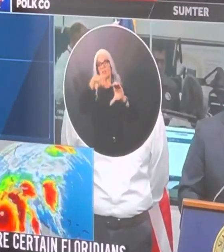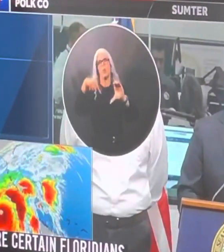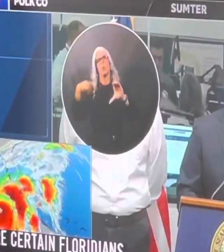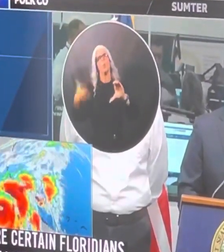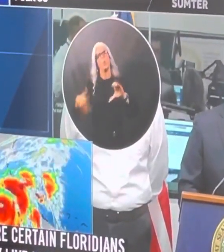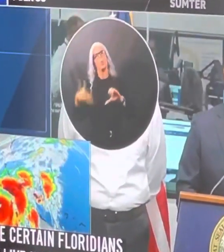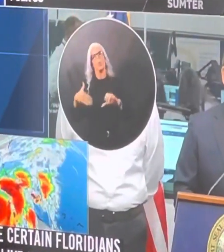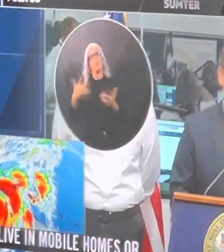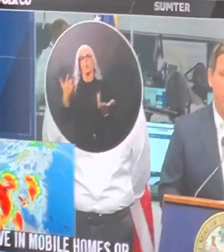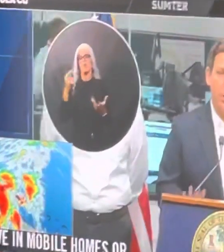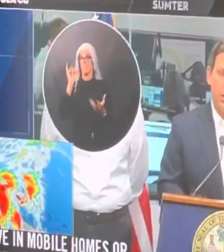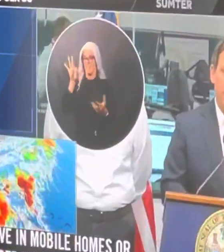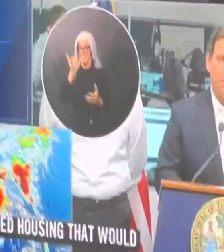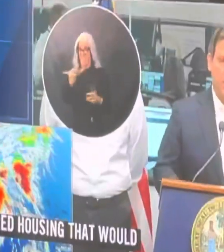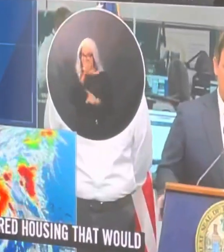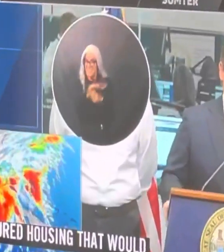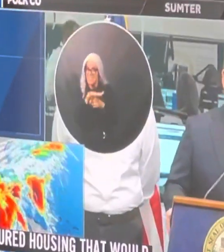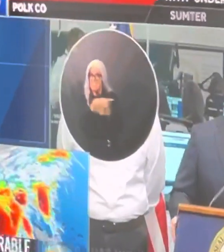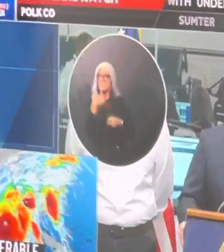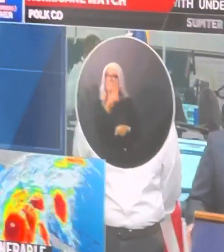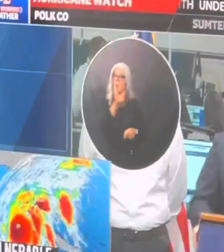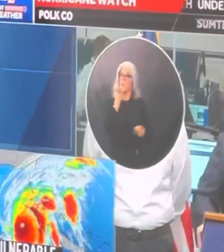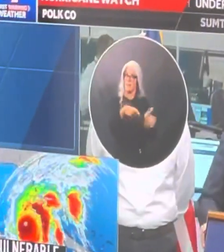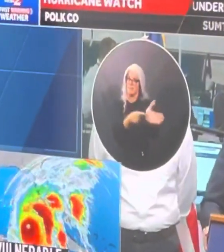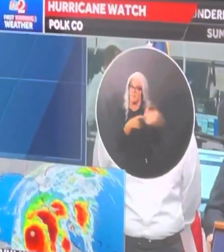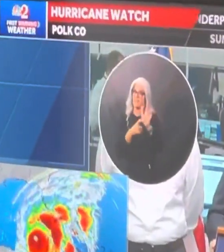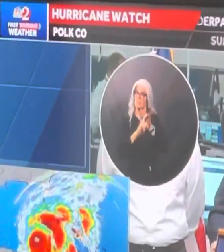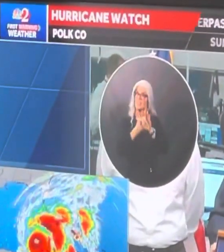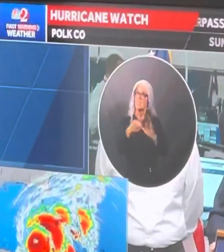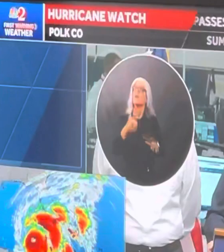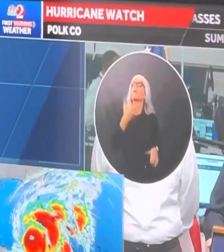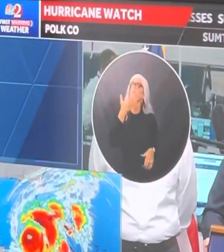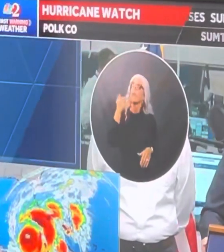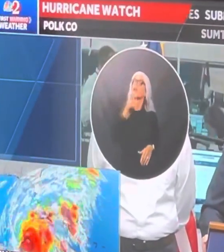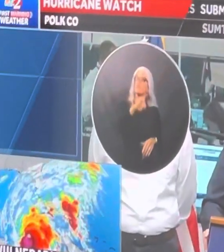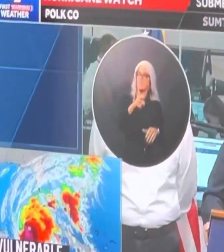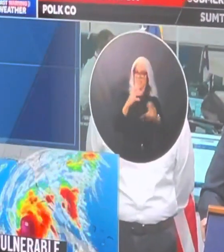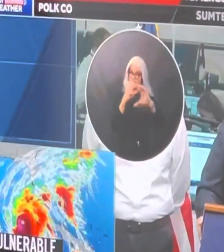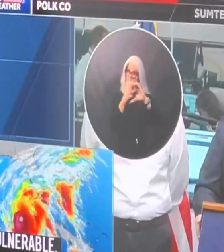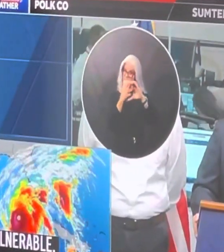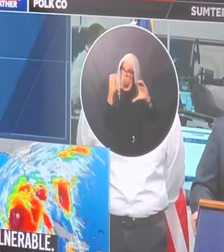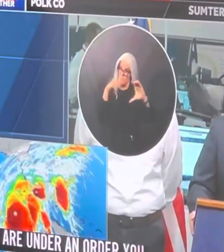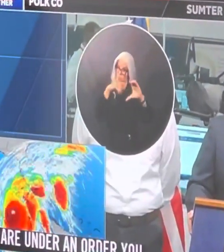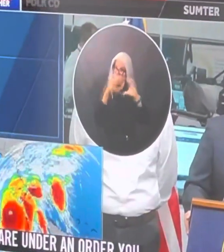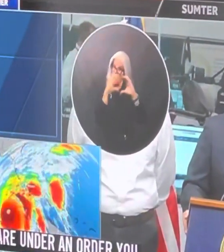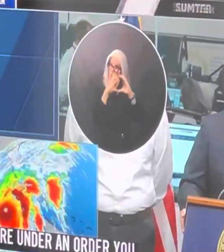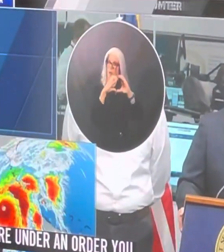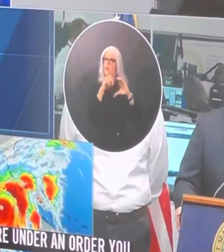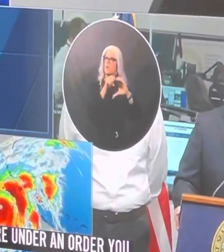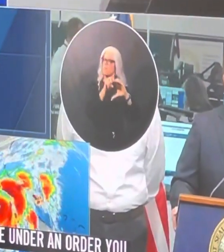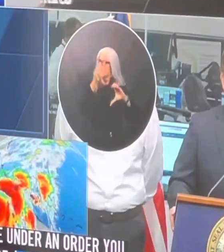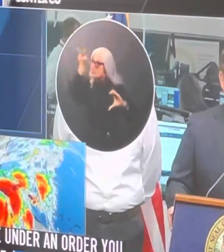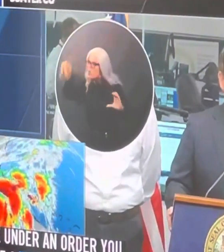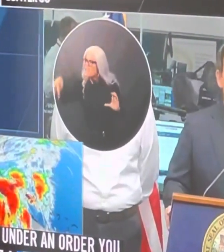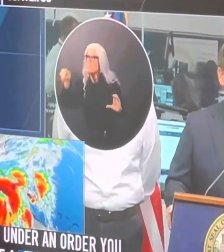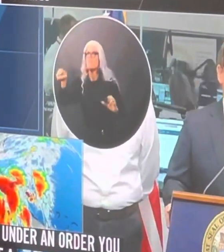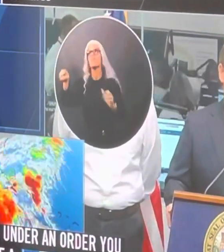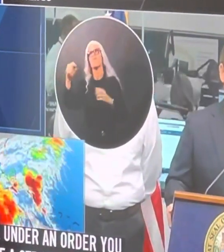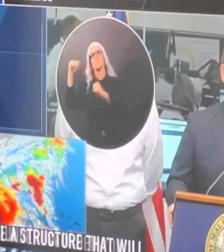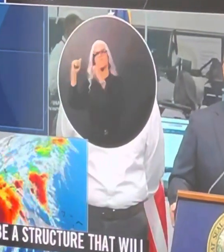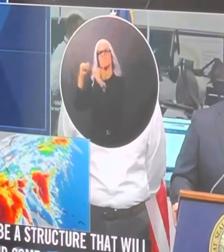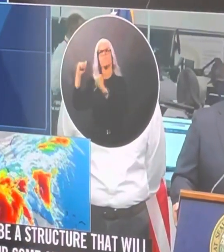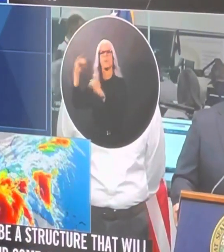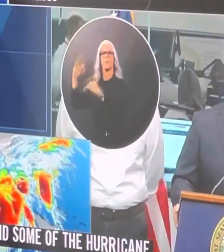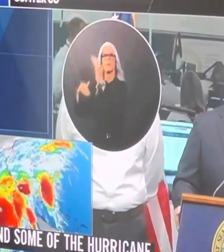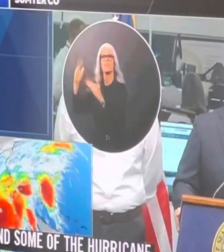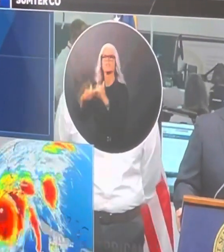you want to be in a structure that is going to be able to withstand some of the hurricane winds but by and large we're looking at really